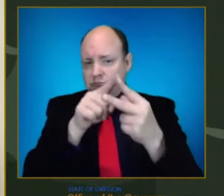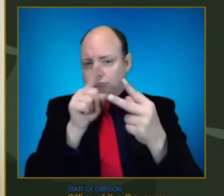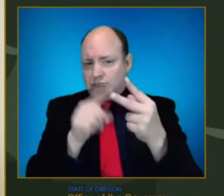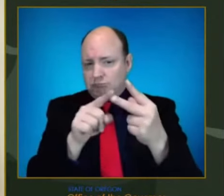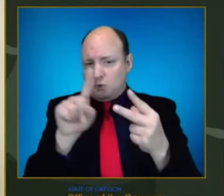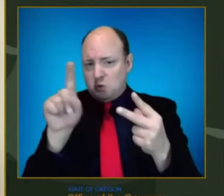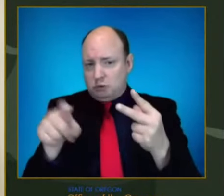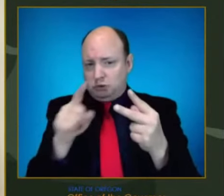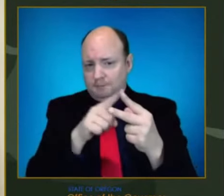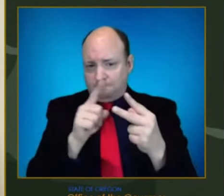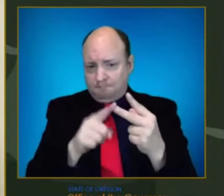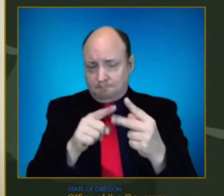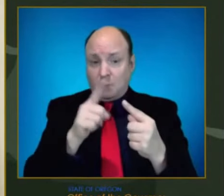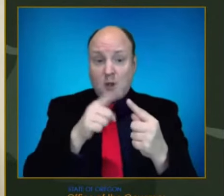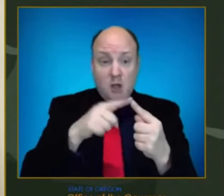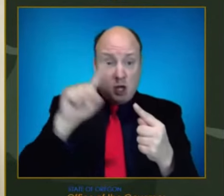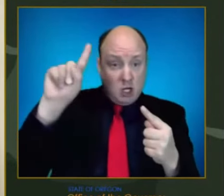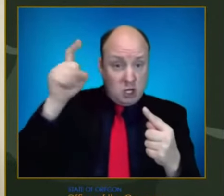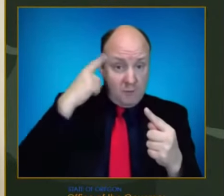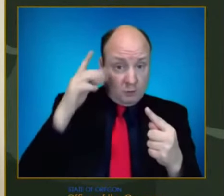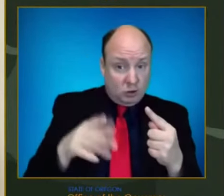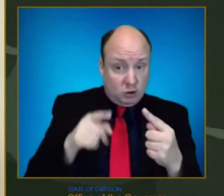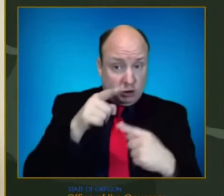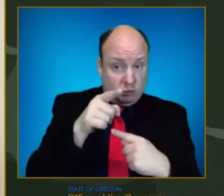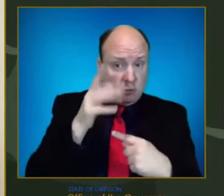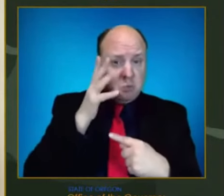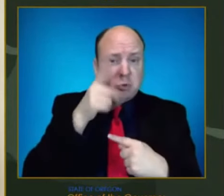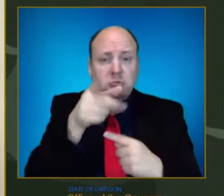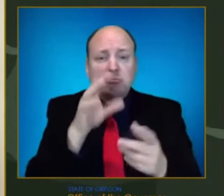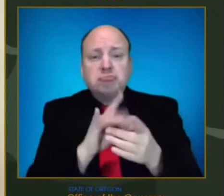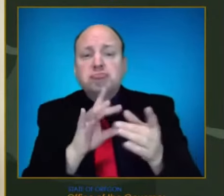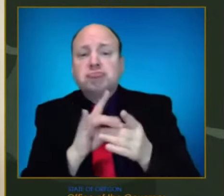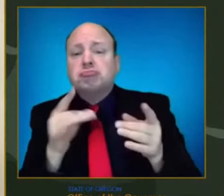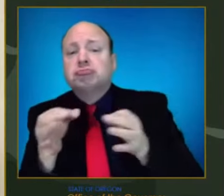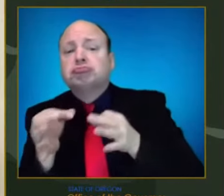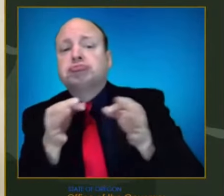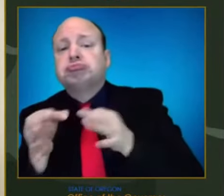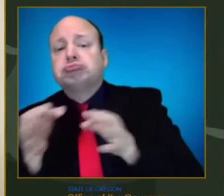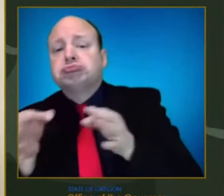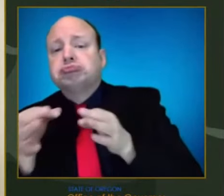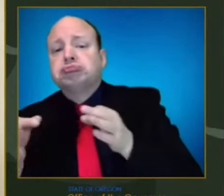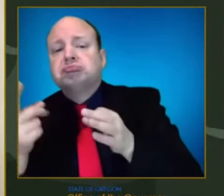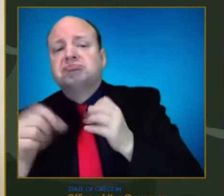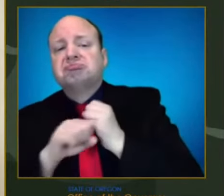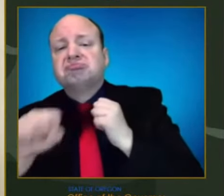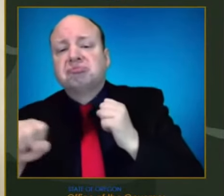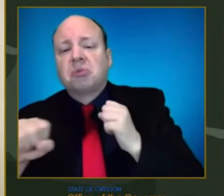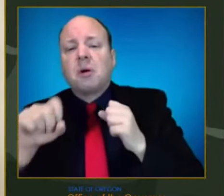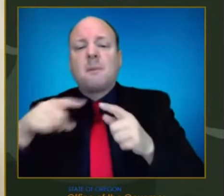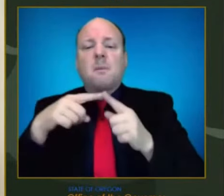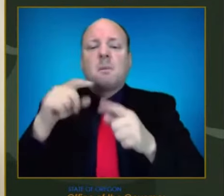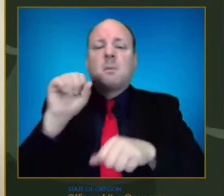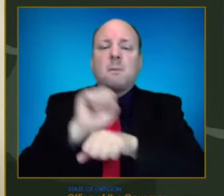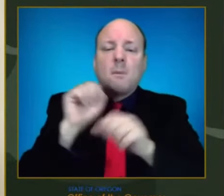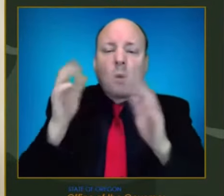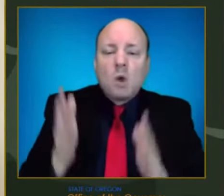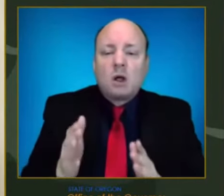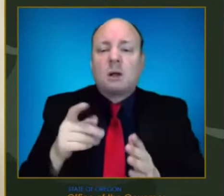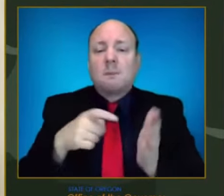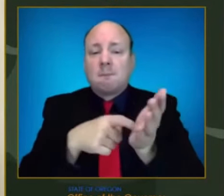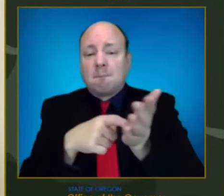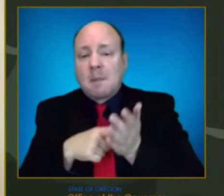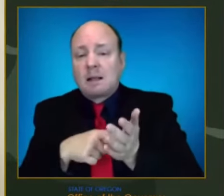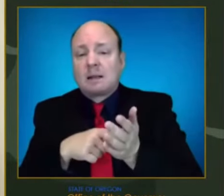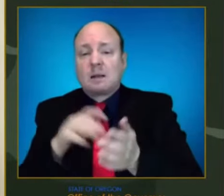extend the vaccination mandate for state employees to include boosters. And number two, I'm wondering